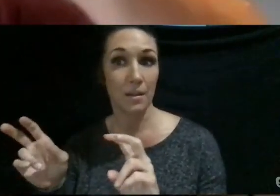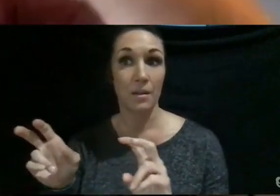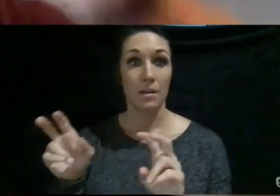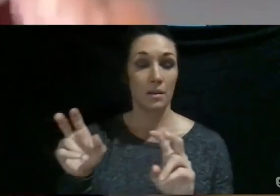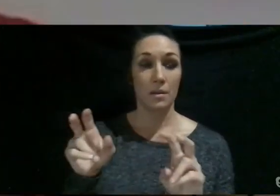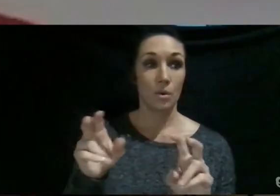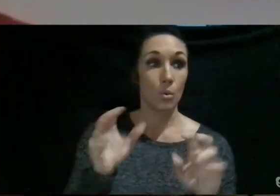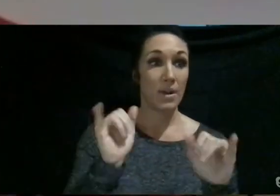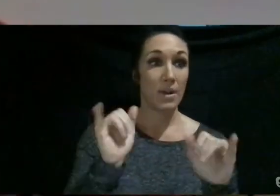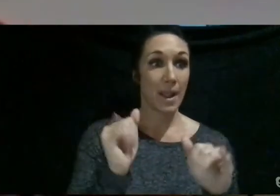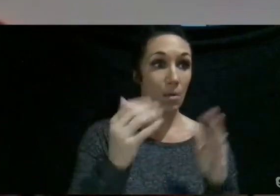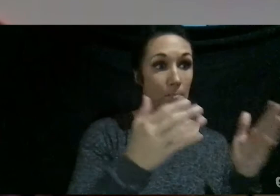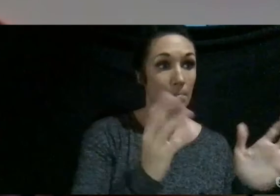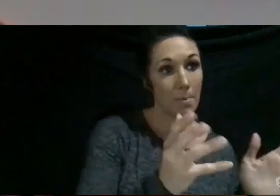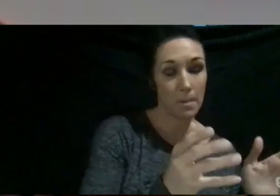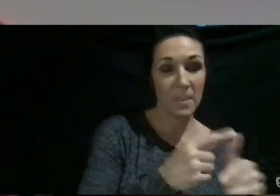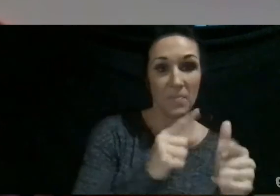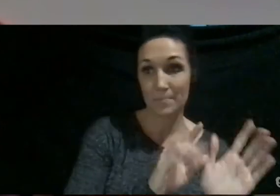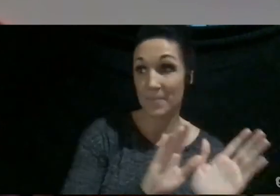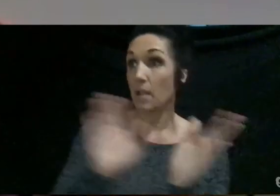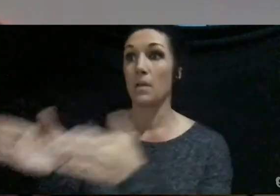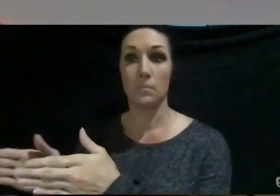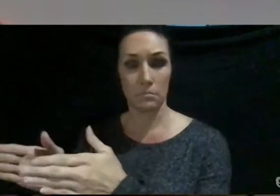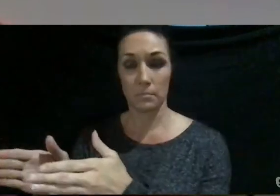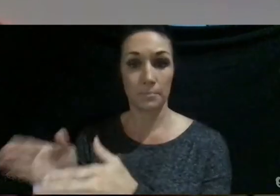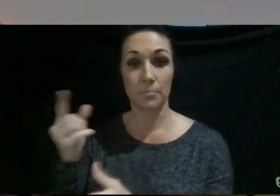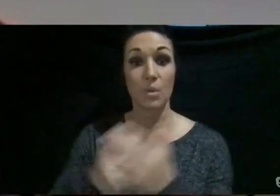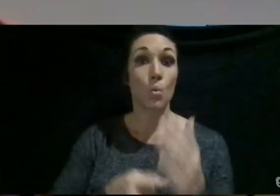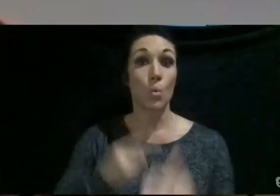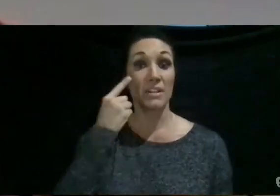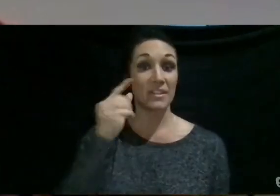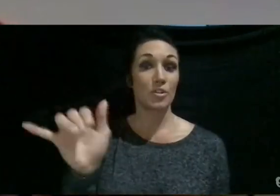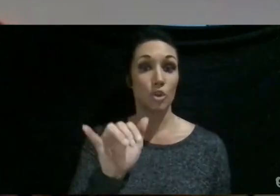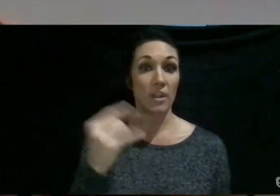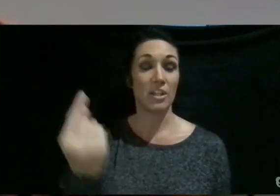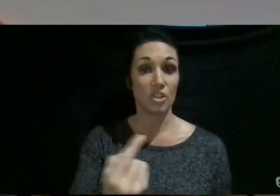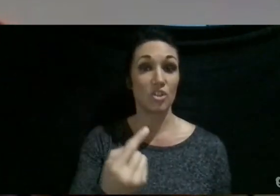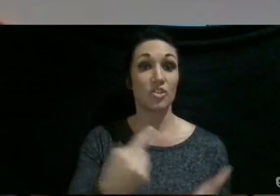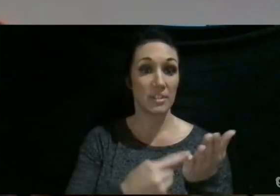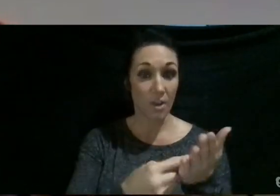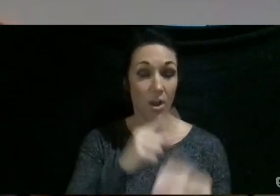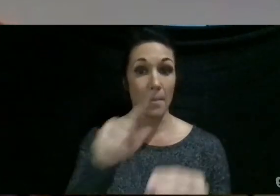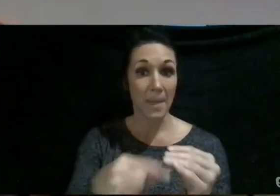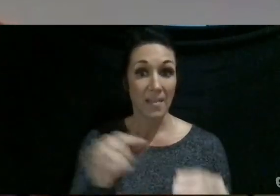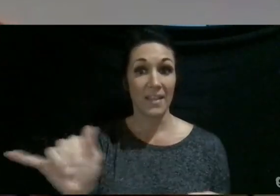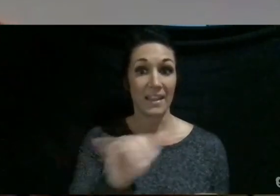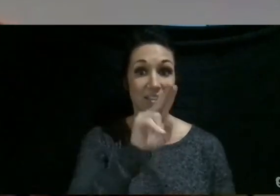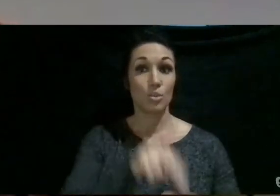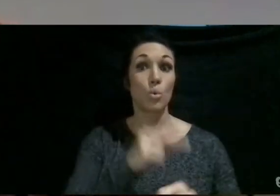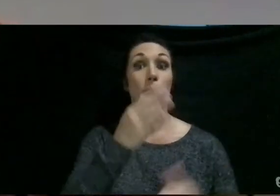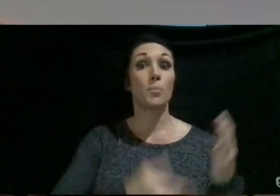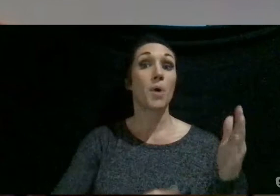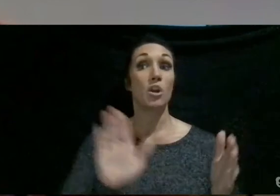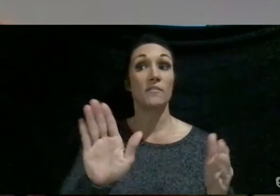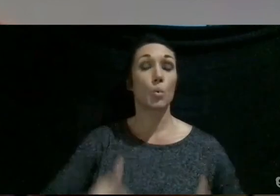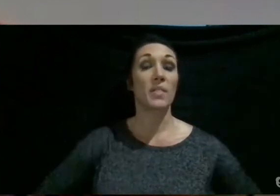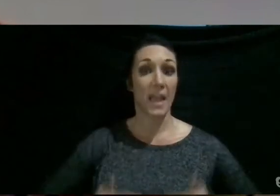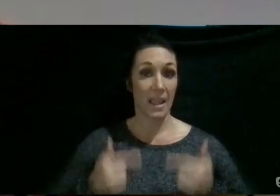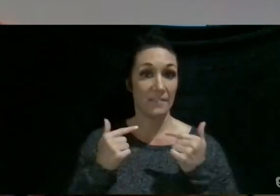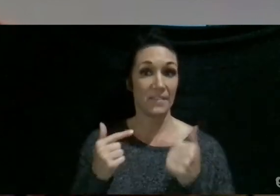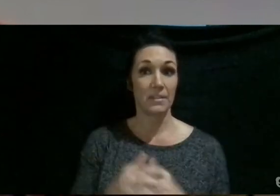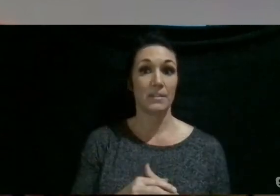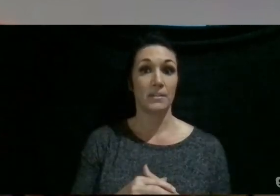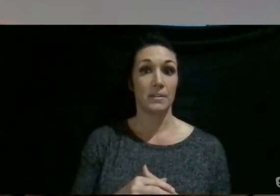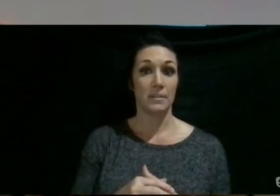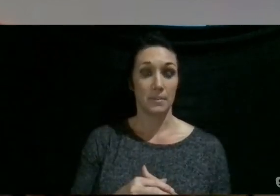now my church hat. But actually, like, what does it actually look like to just talk about it like it's a normal part of your life, in your everyday,